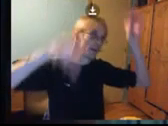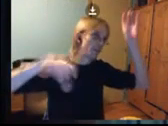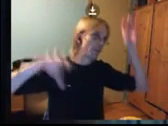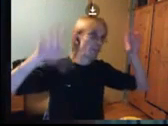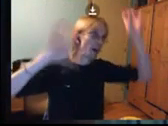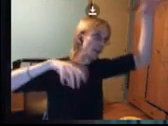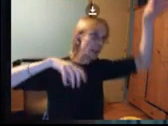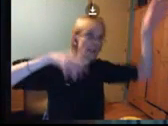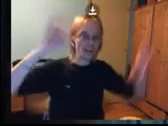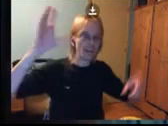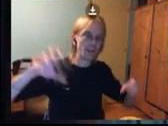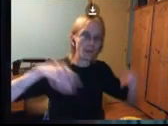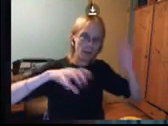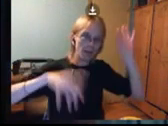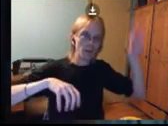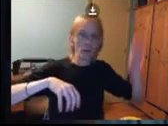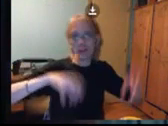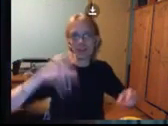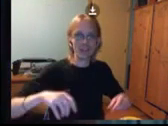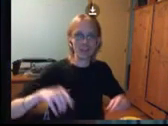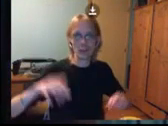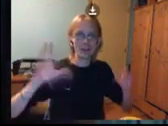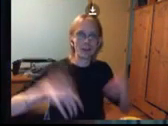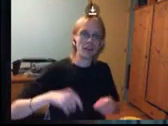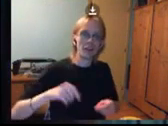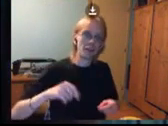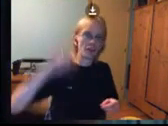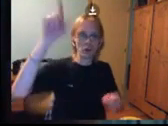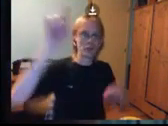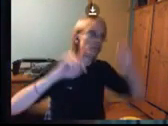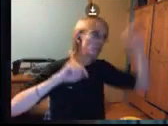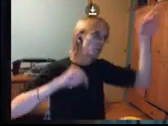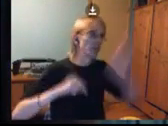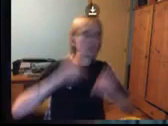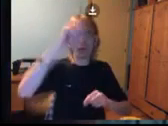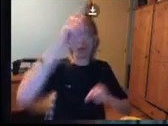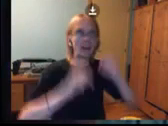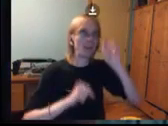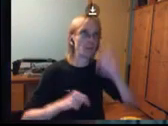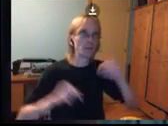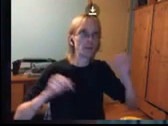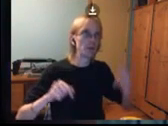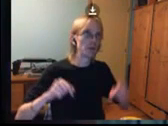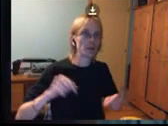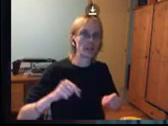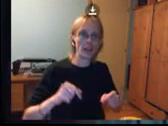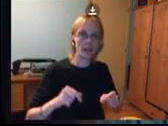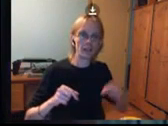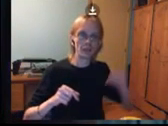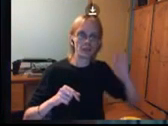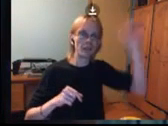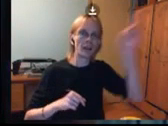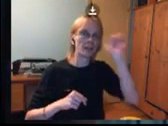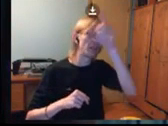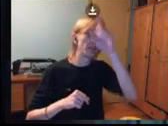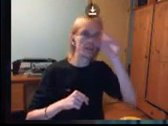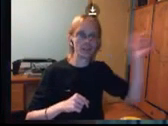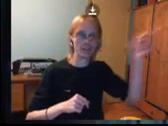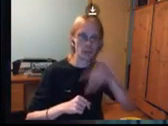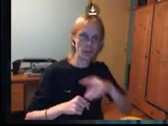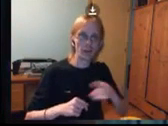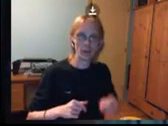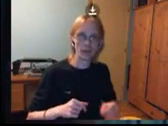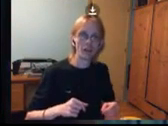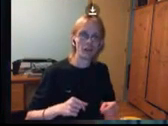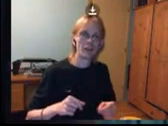market data and whatever. And where according to what you point that may be using a connect, you can activate the